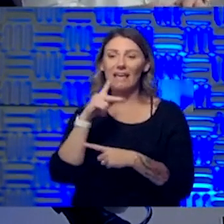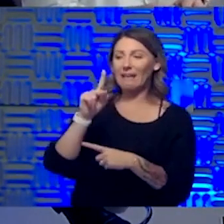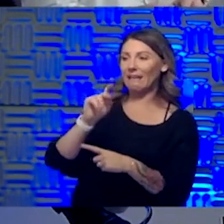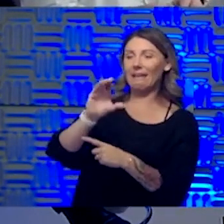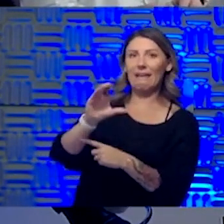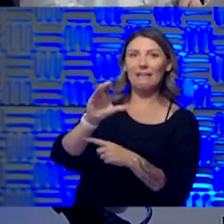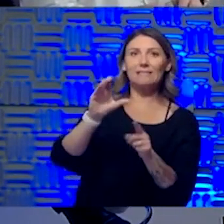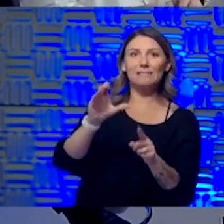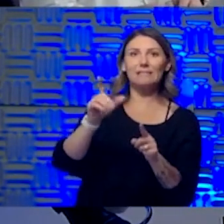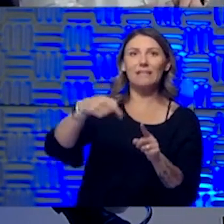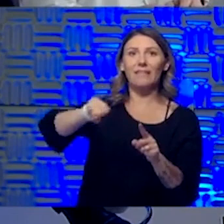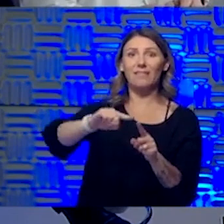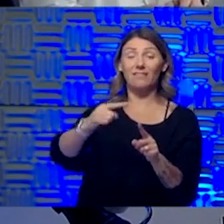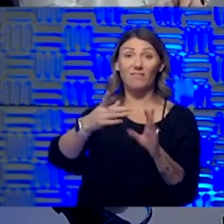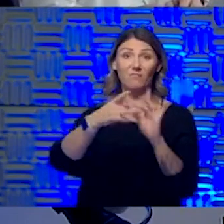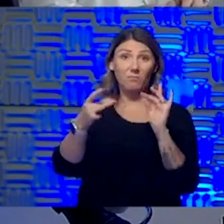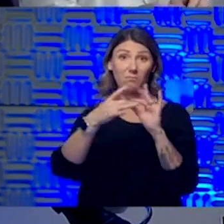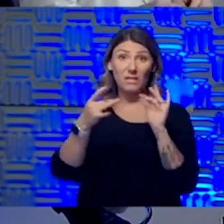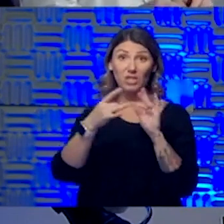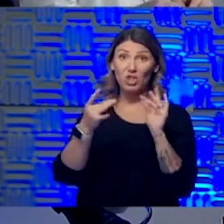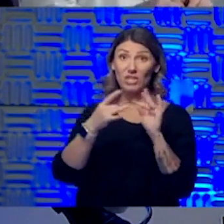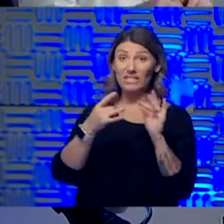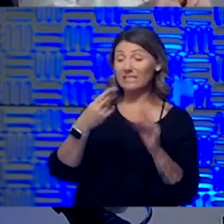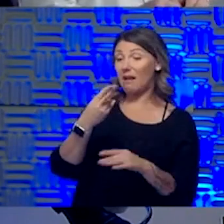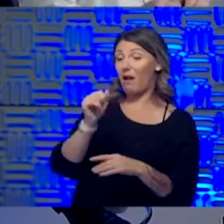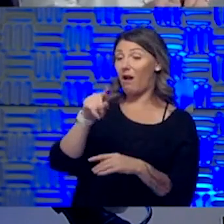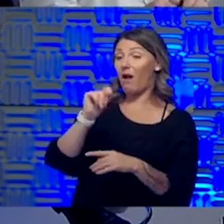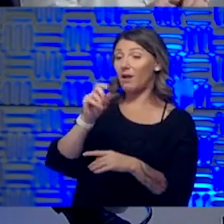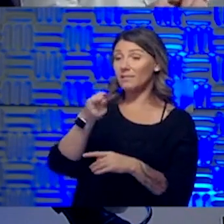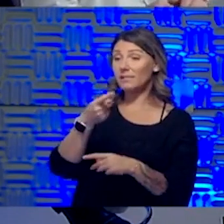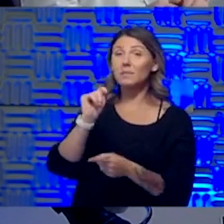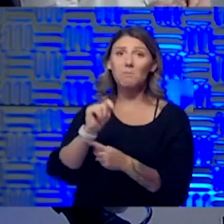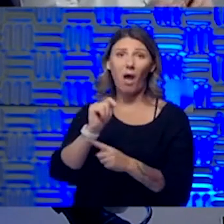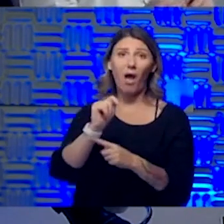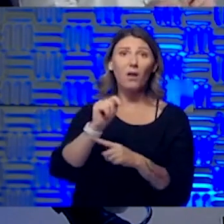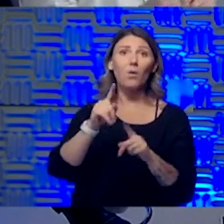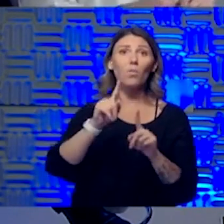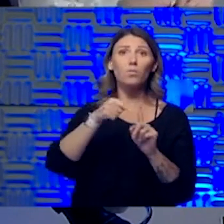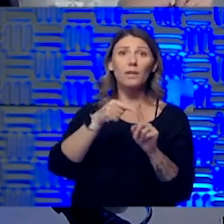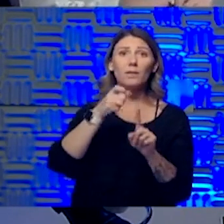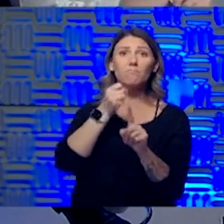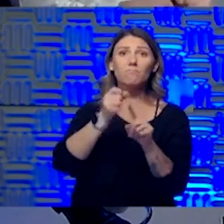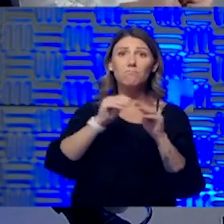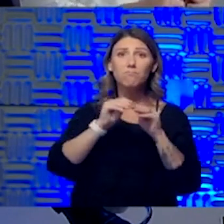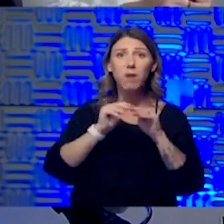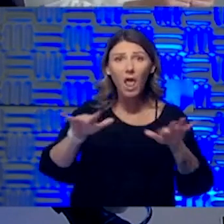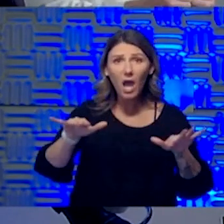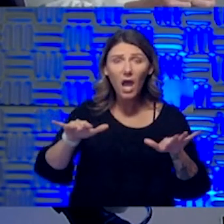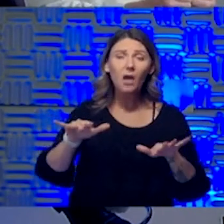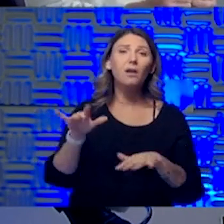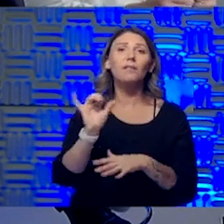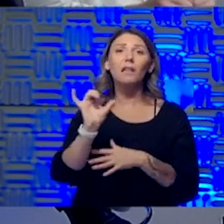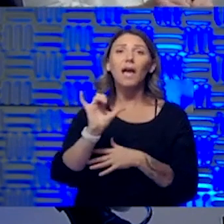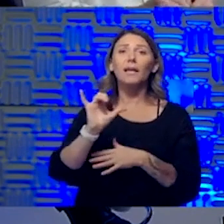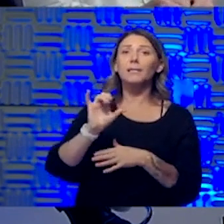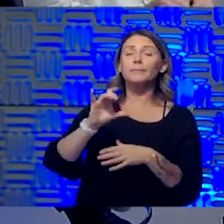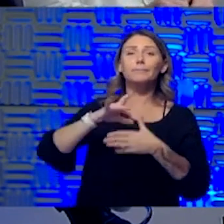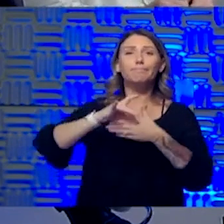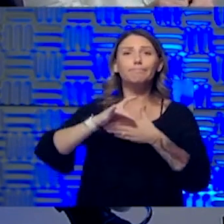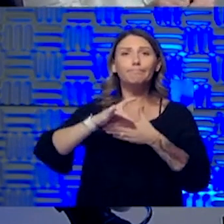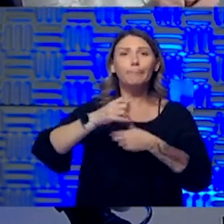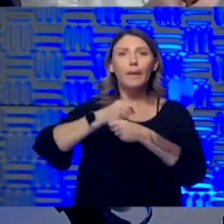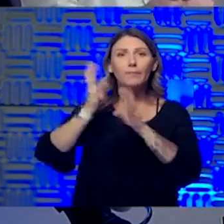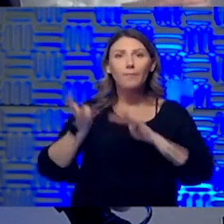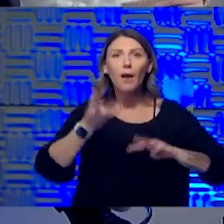of Lansing and St. Joe, which appear to be the leading factors. Can you put that into perspective for us? What does that mean?